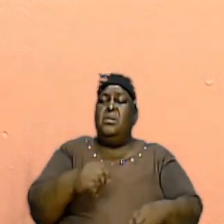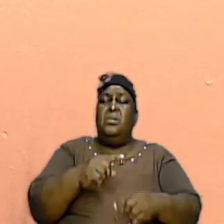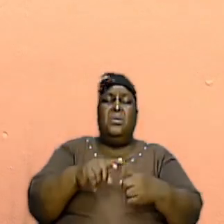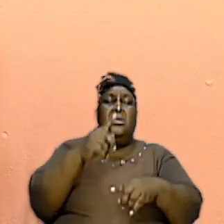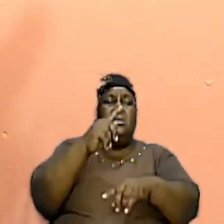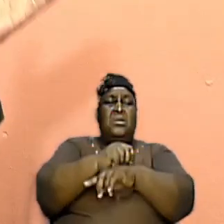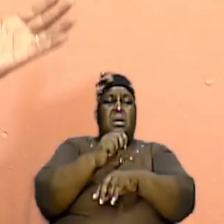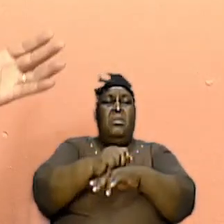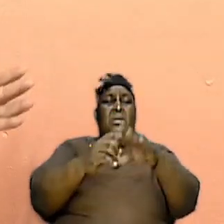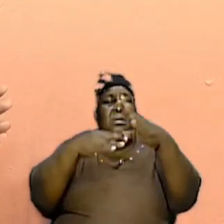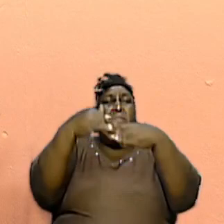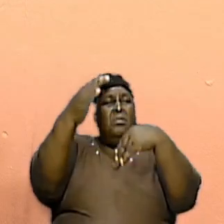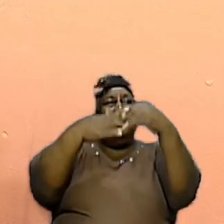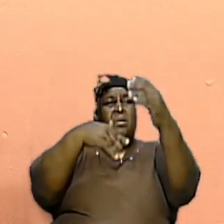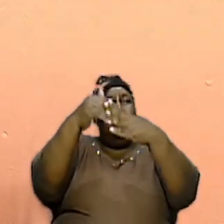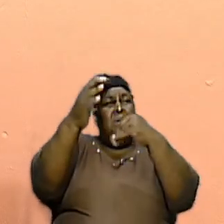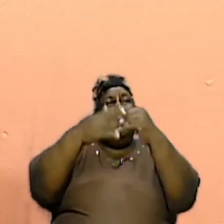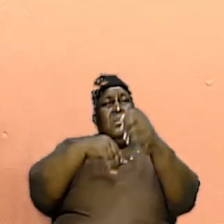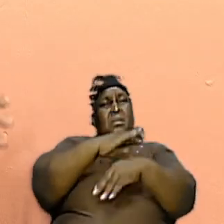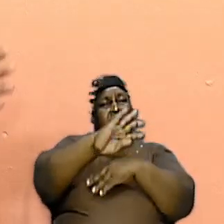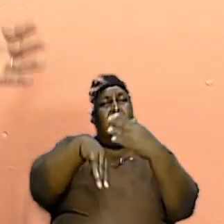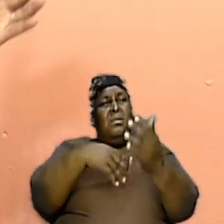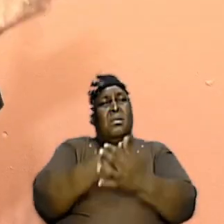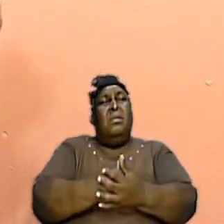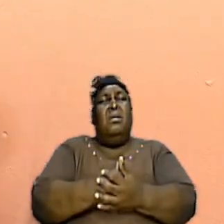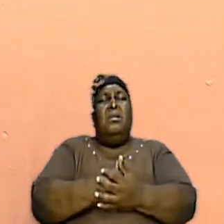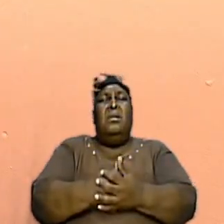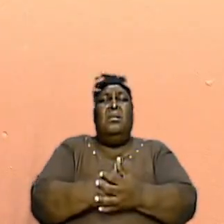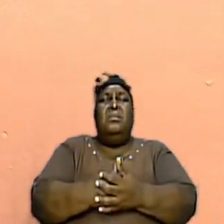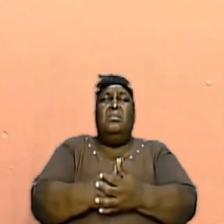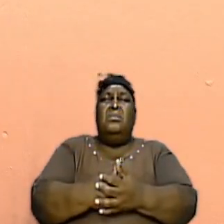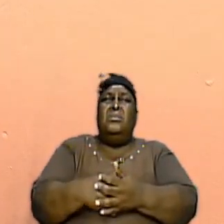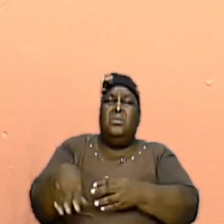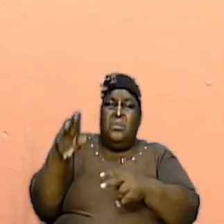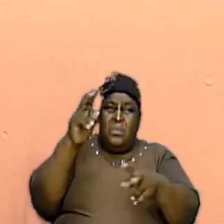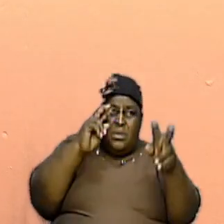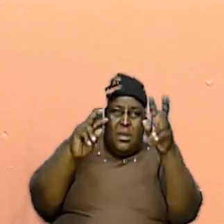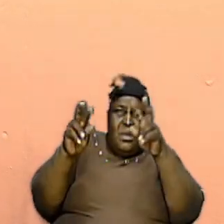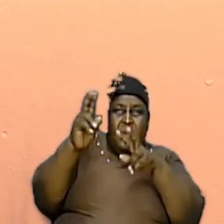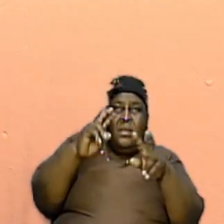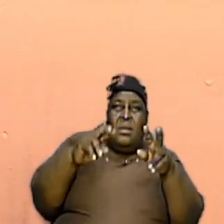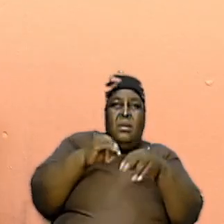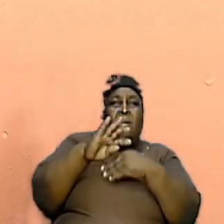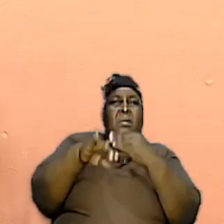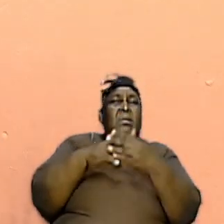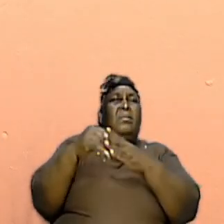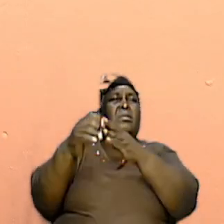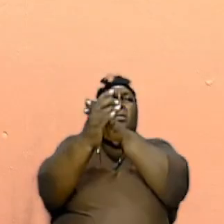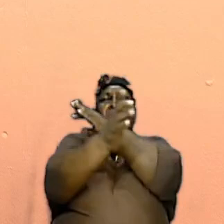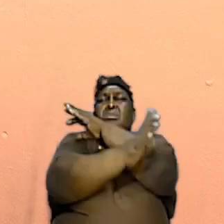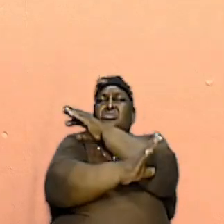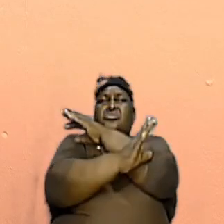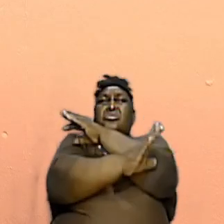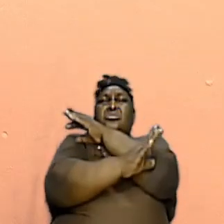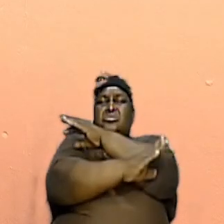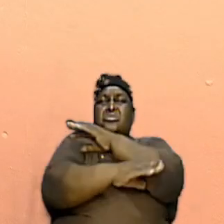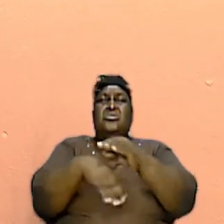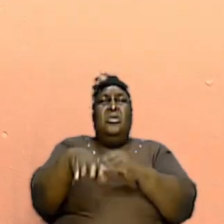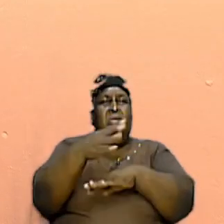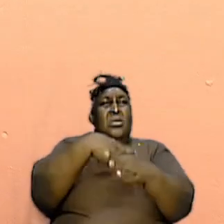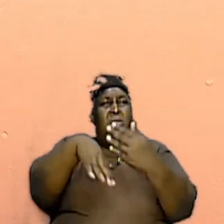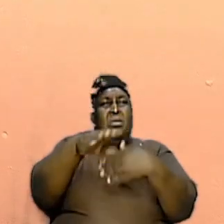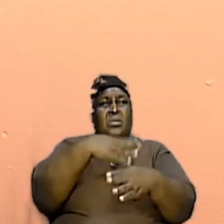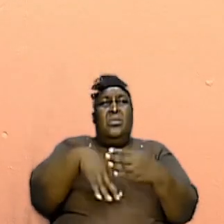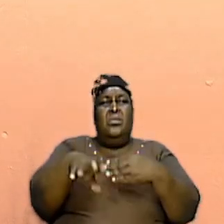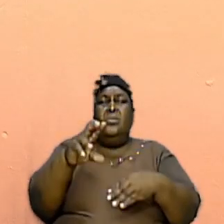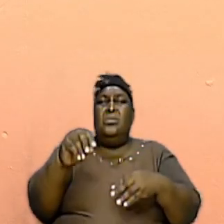from different countries around when they were on the wilderness journey. And folks no doubt would wonder about these